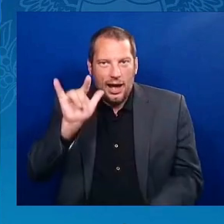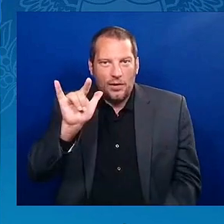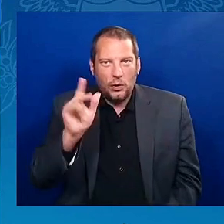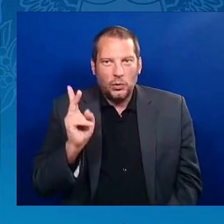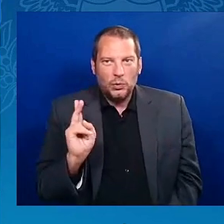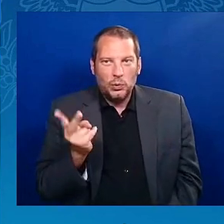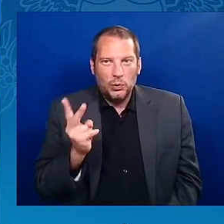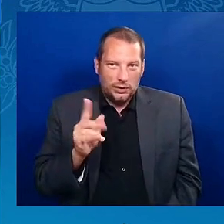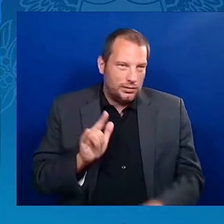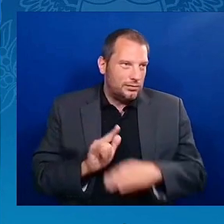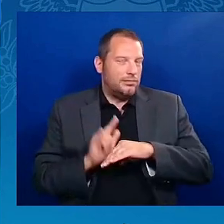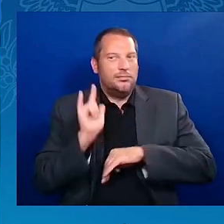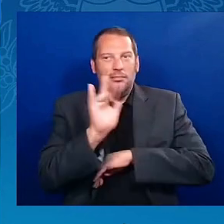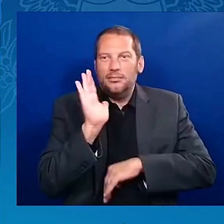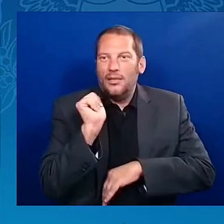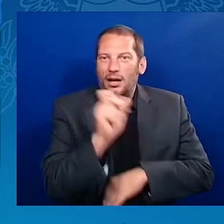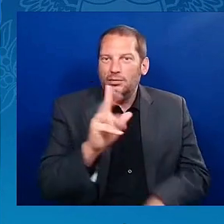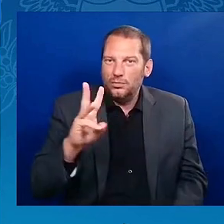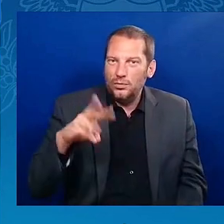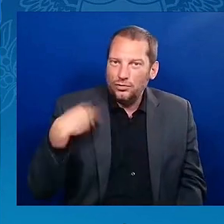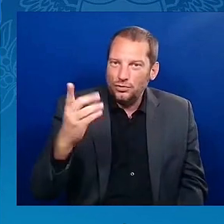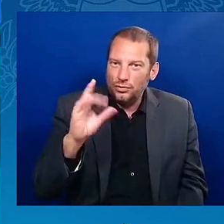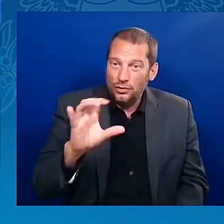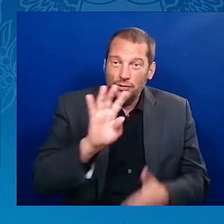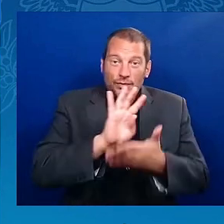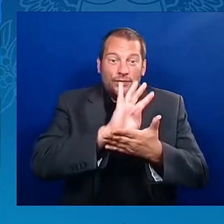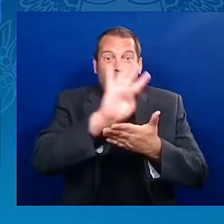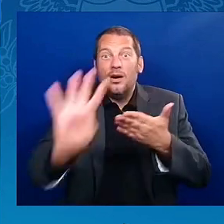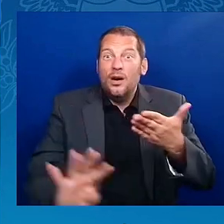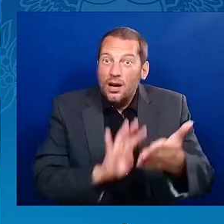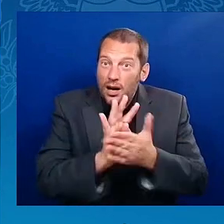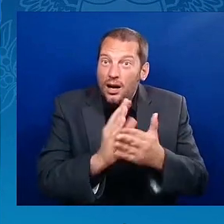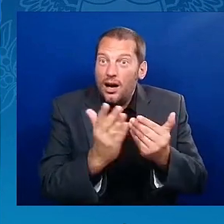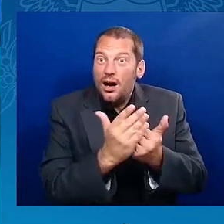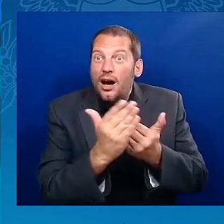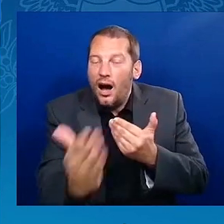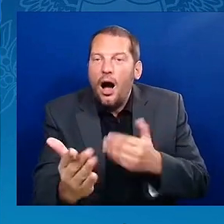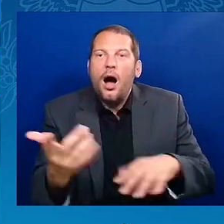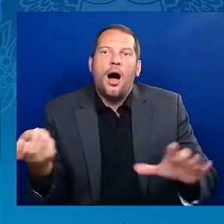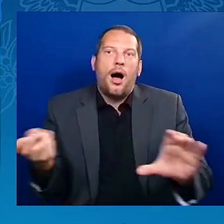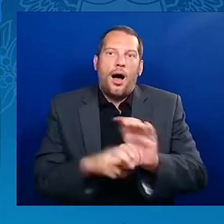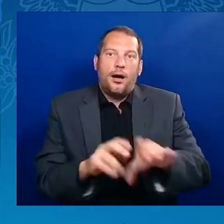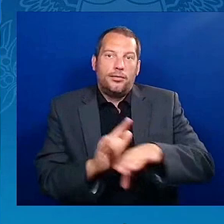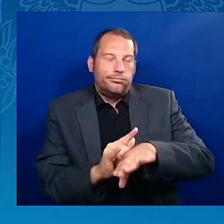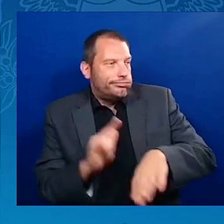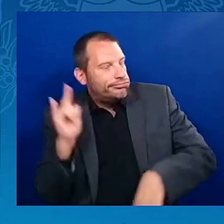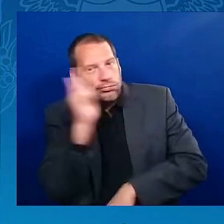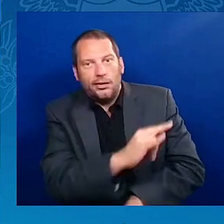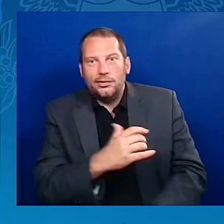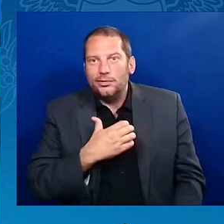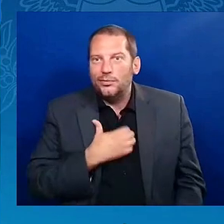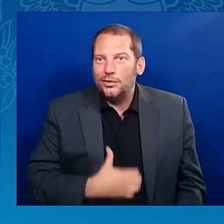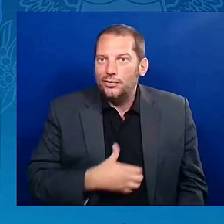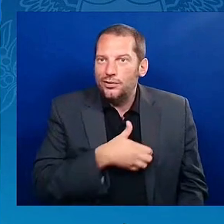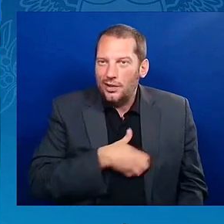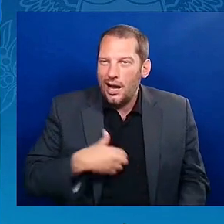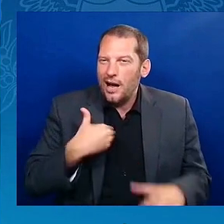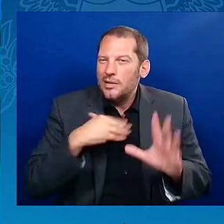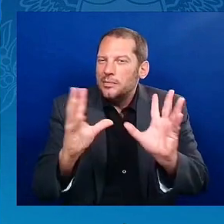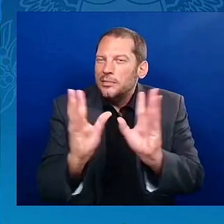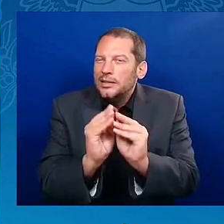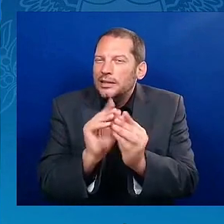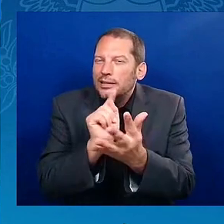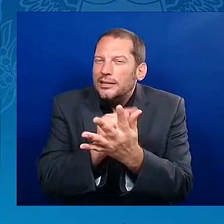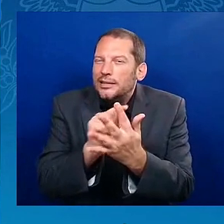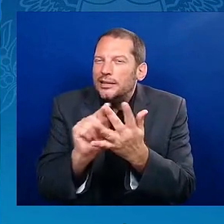later, I get back on the plane to go to Switzerland to do a few meetings there regarding what's